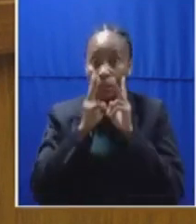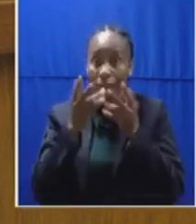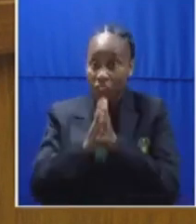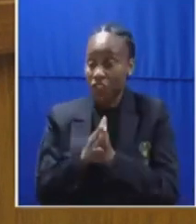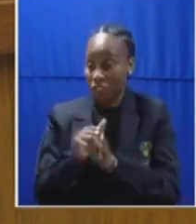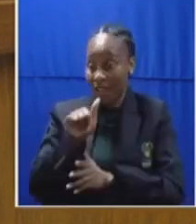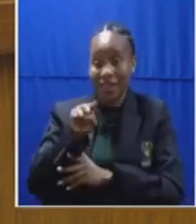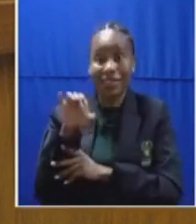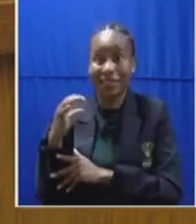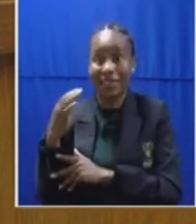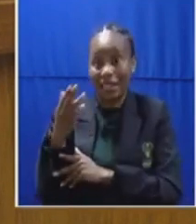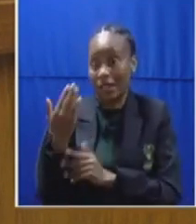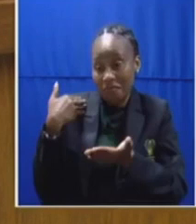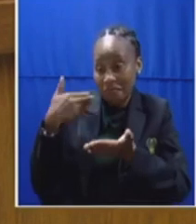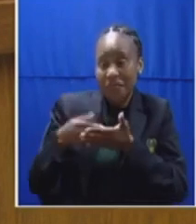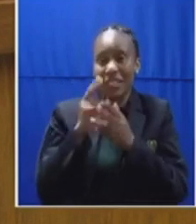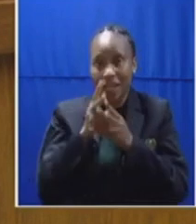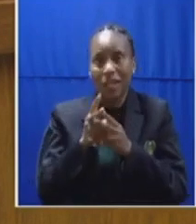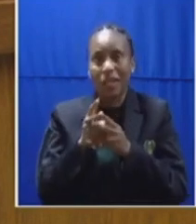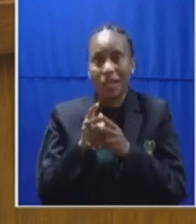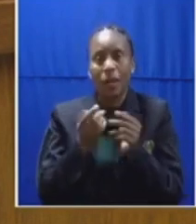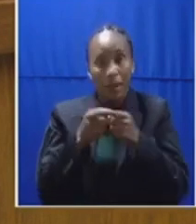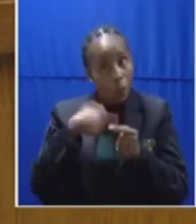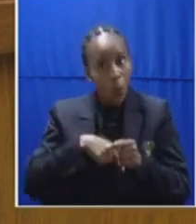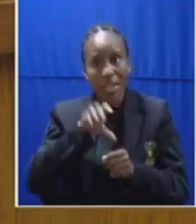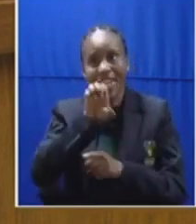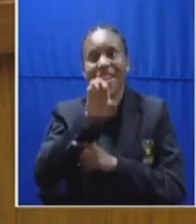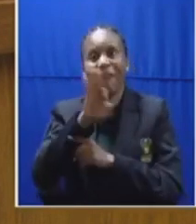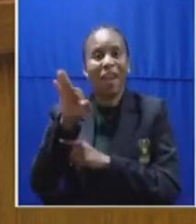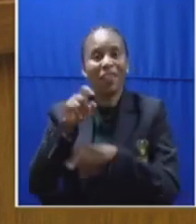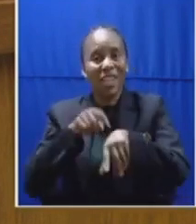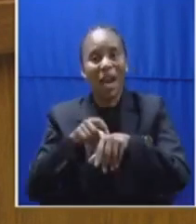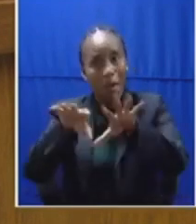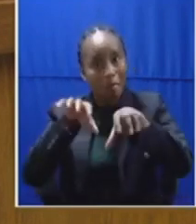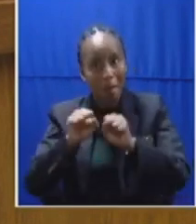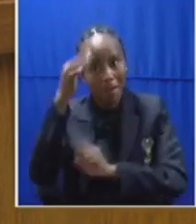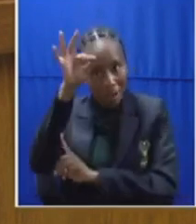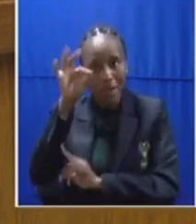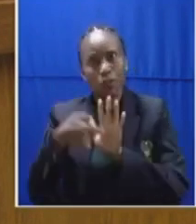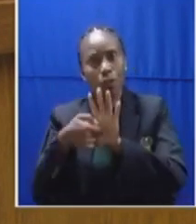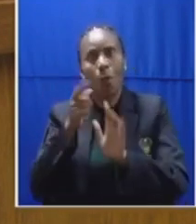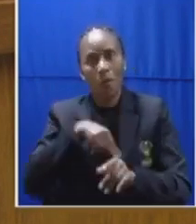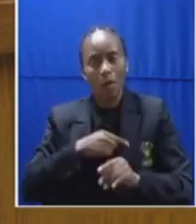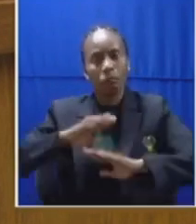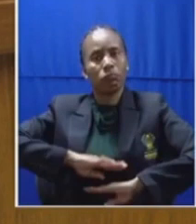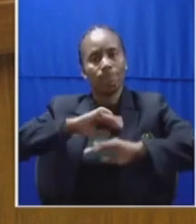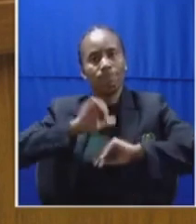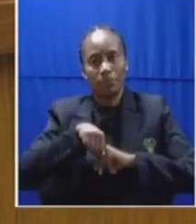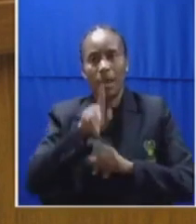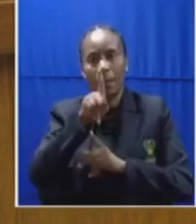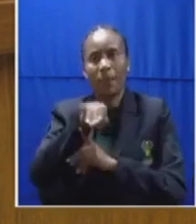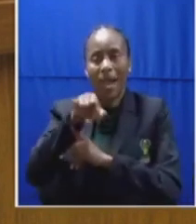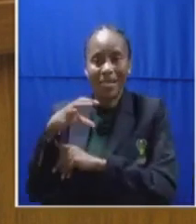years, but when we take over government which is the EFF we will demonstrate that with competence the PIC will be guided